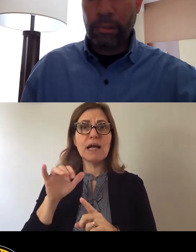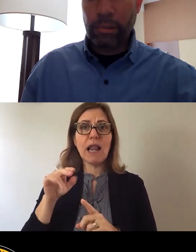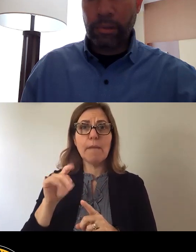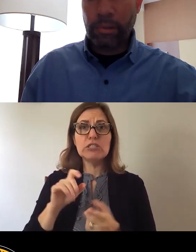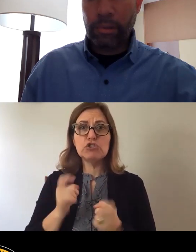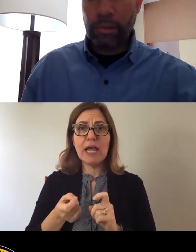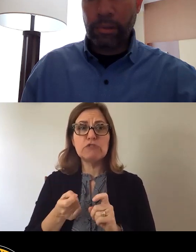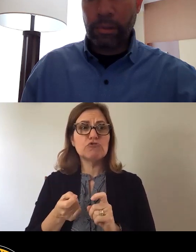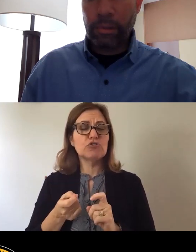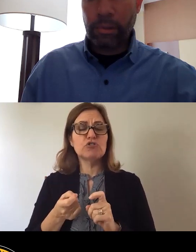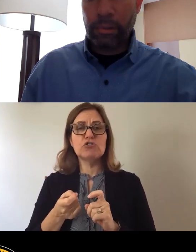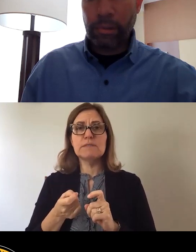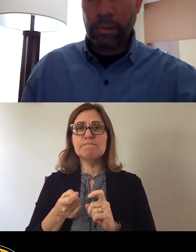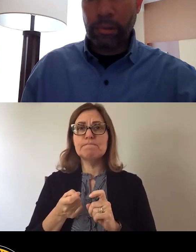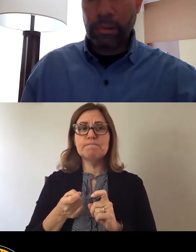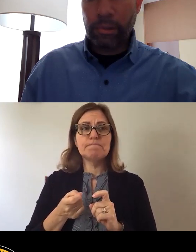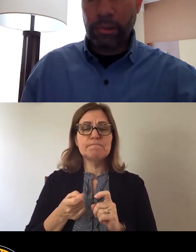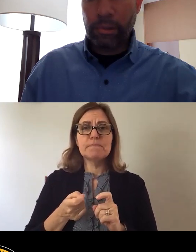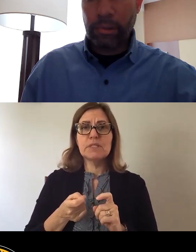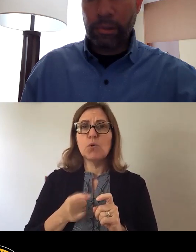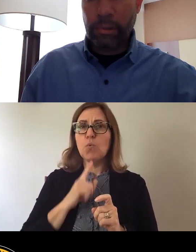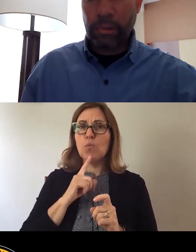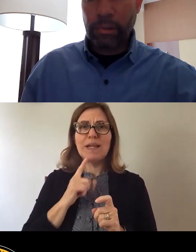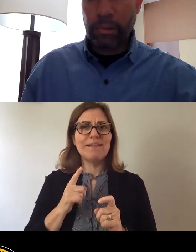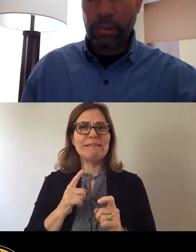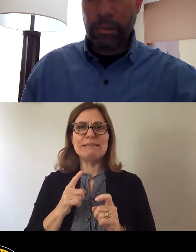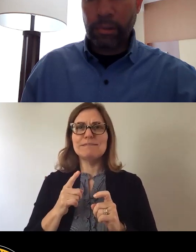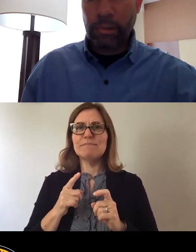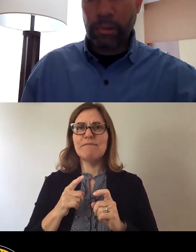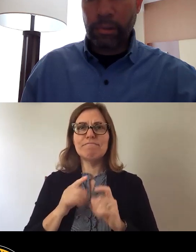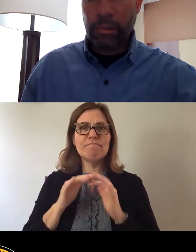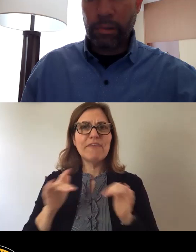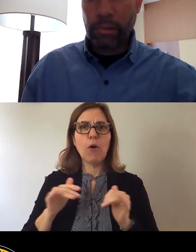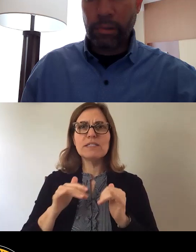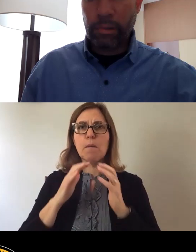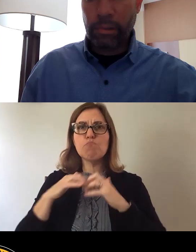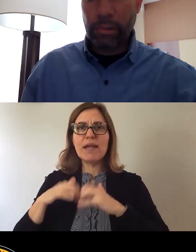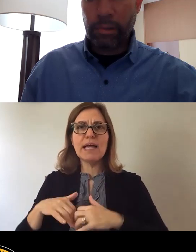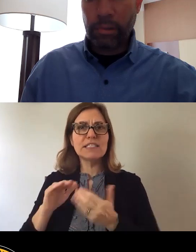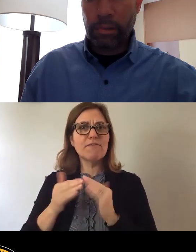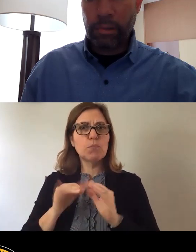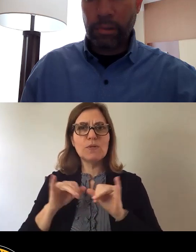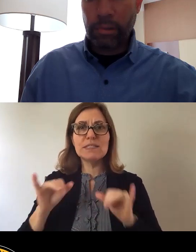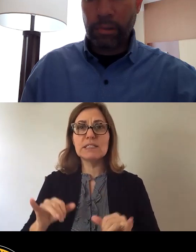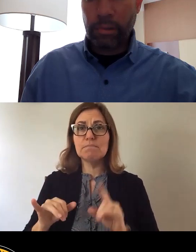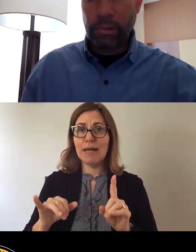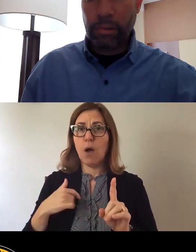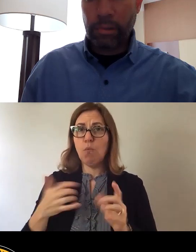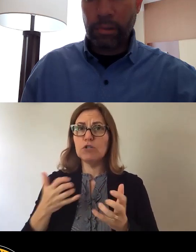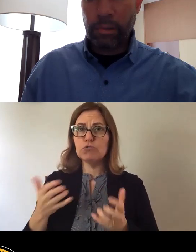breakdowns to our various community systems. I want to uplift just one example.